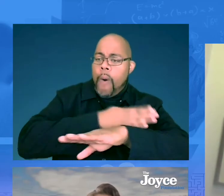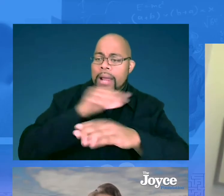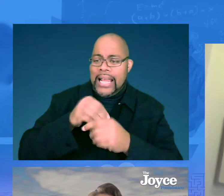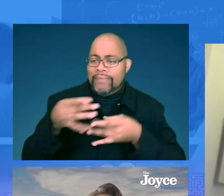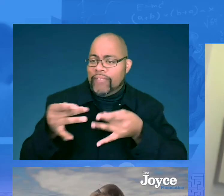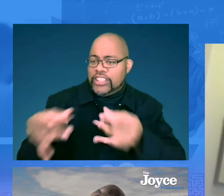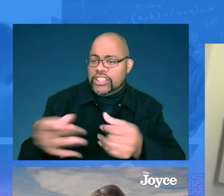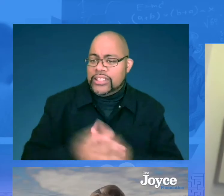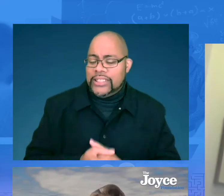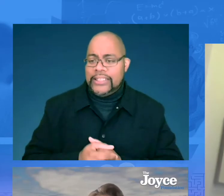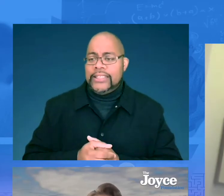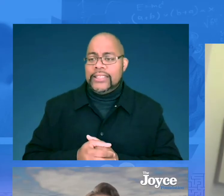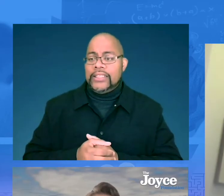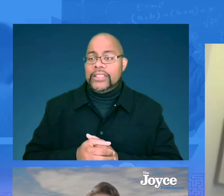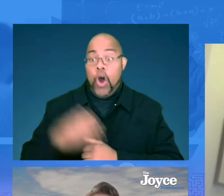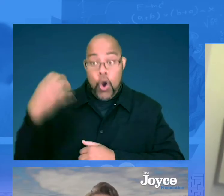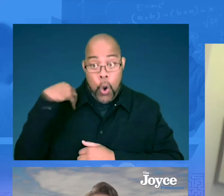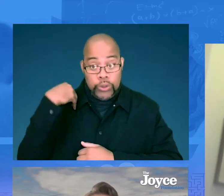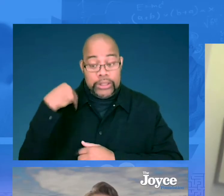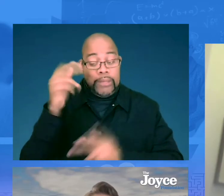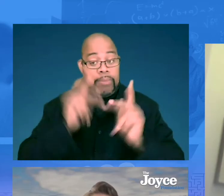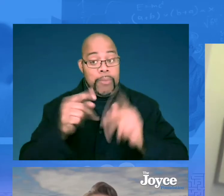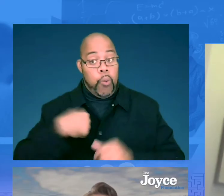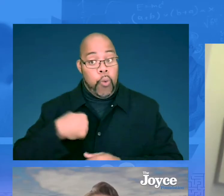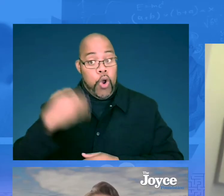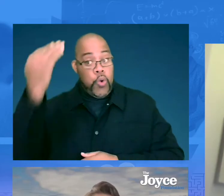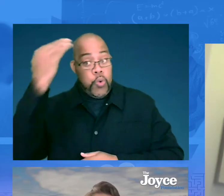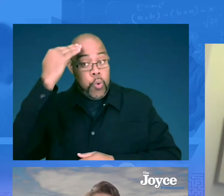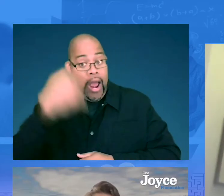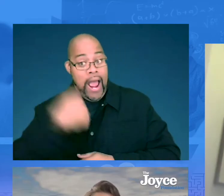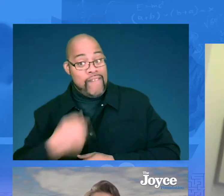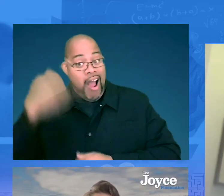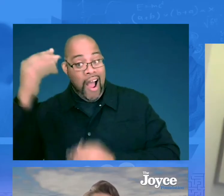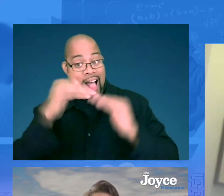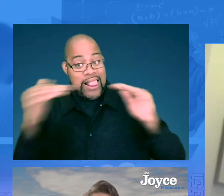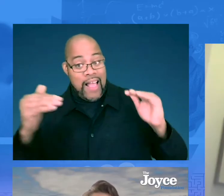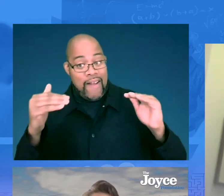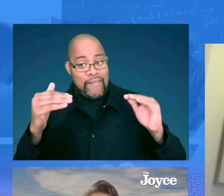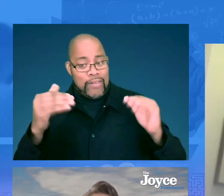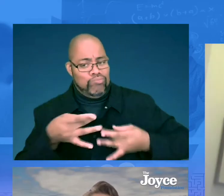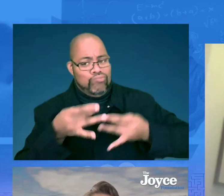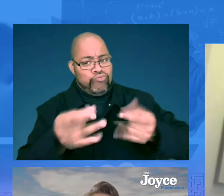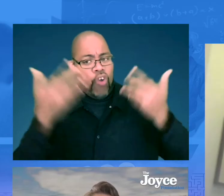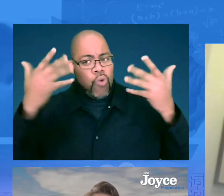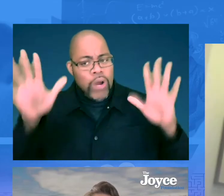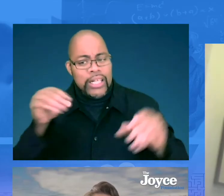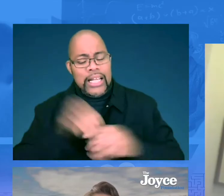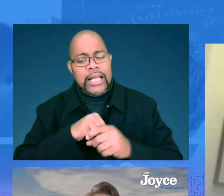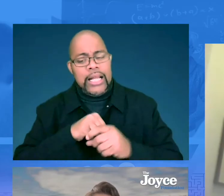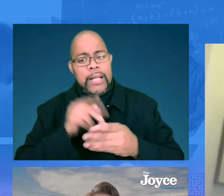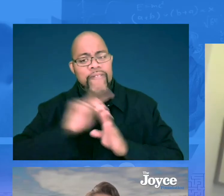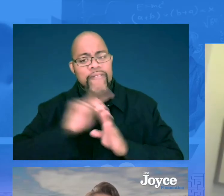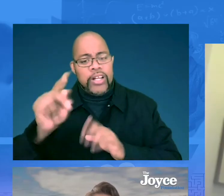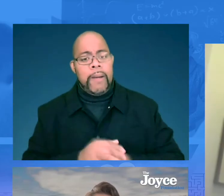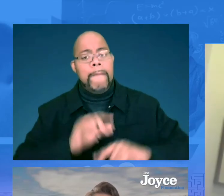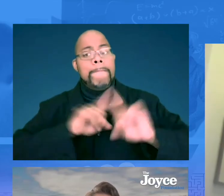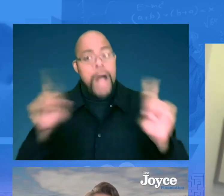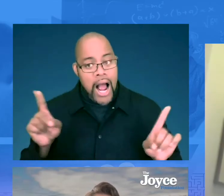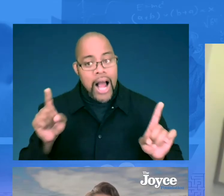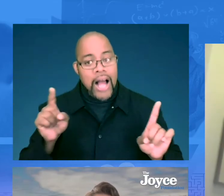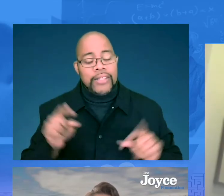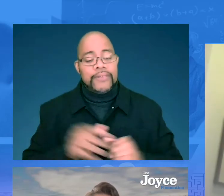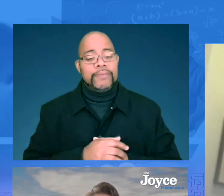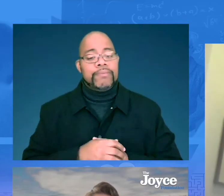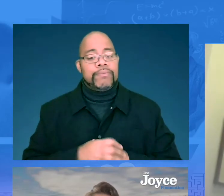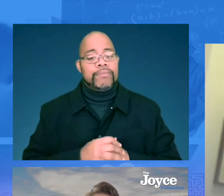improvement in efficacy. The coaches, these are people that we knew they had a high level of efficacy already coming